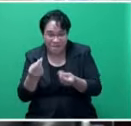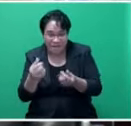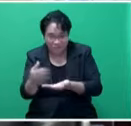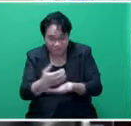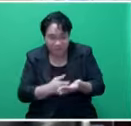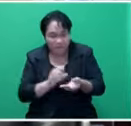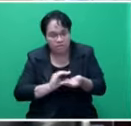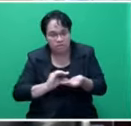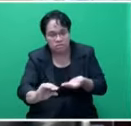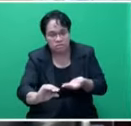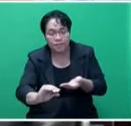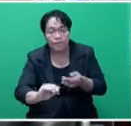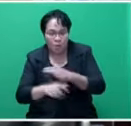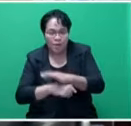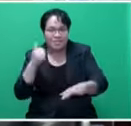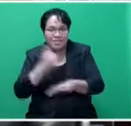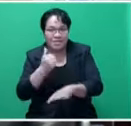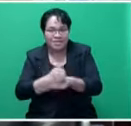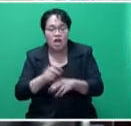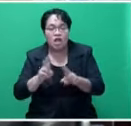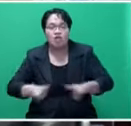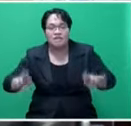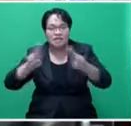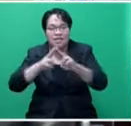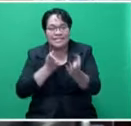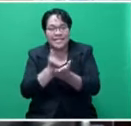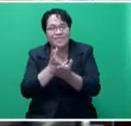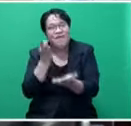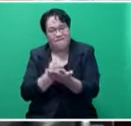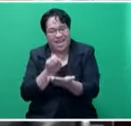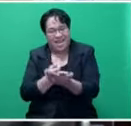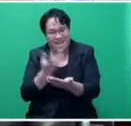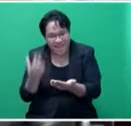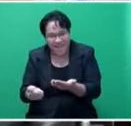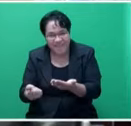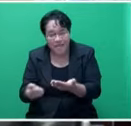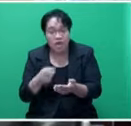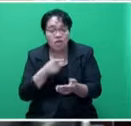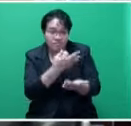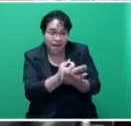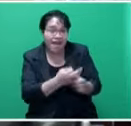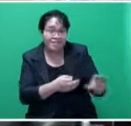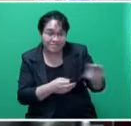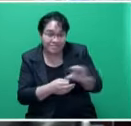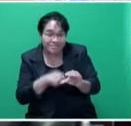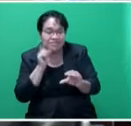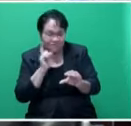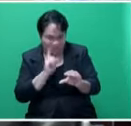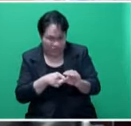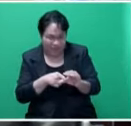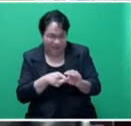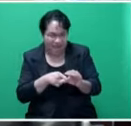of Fiji which establishes what we call the Universal Service Funds and then those funds are to be